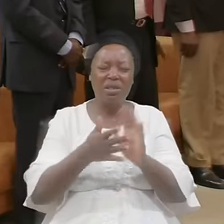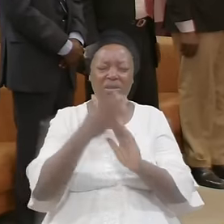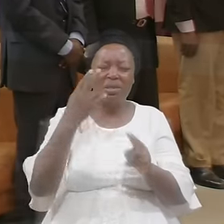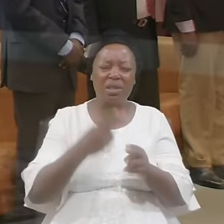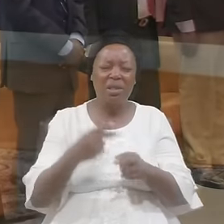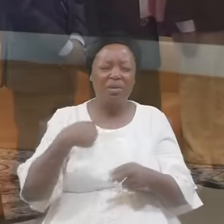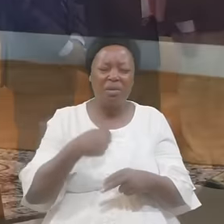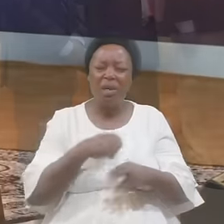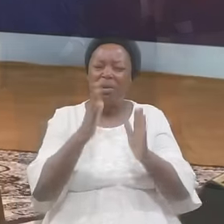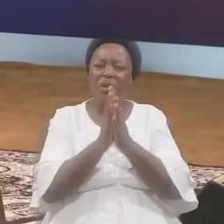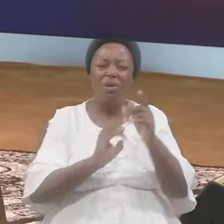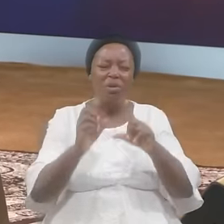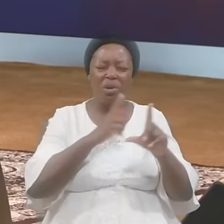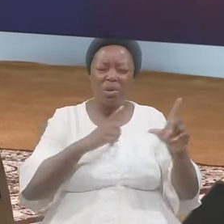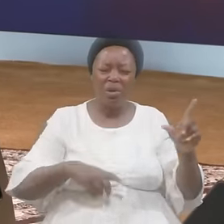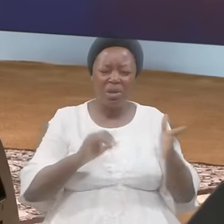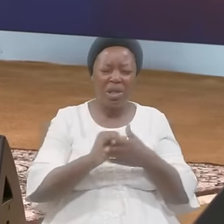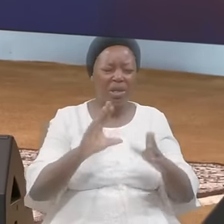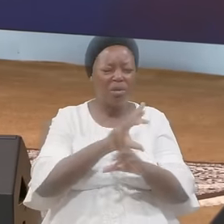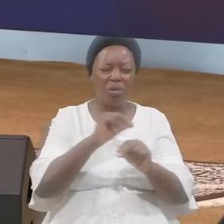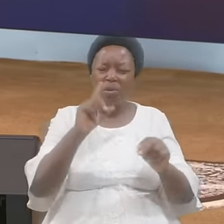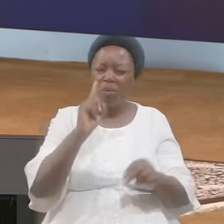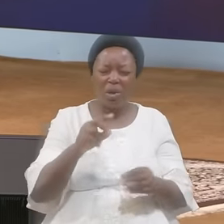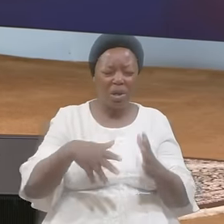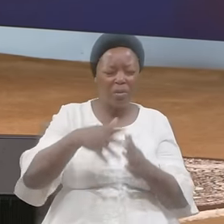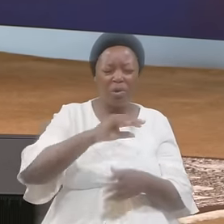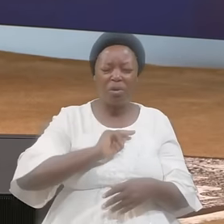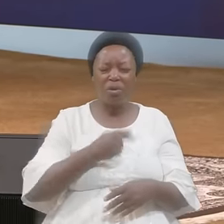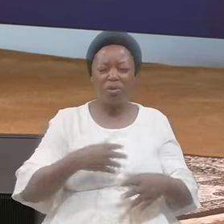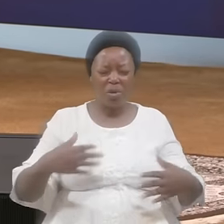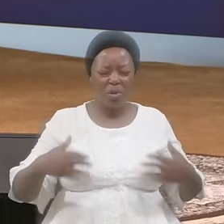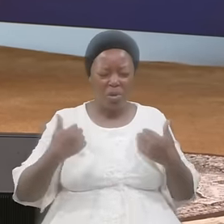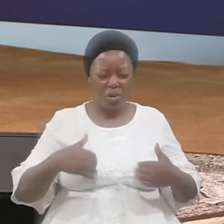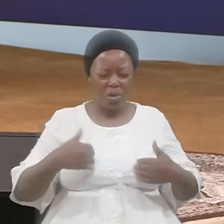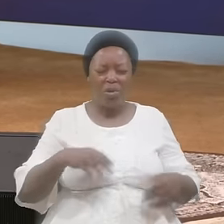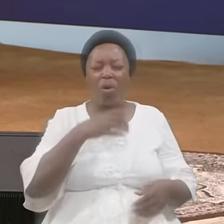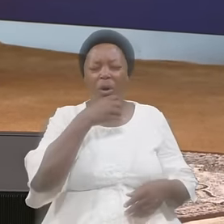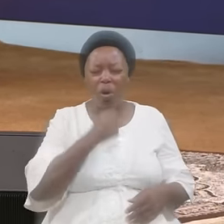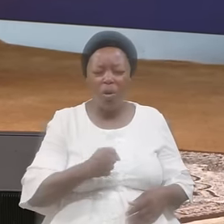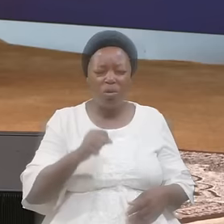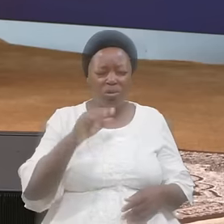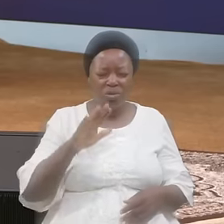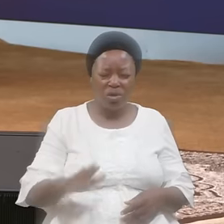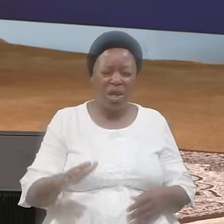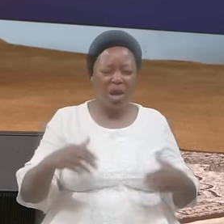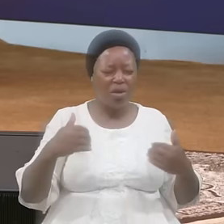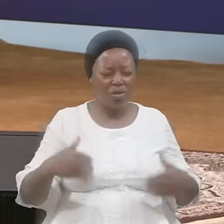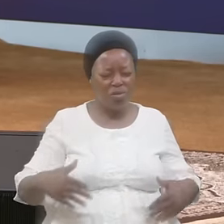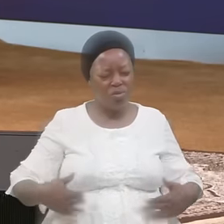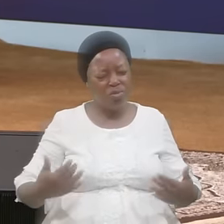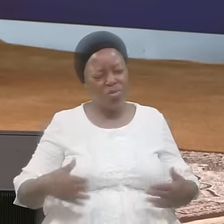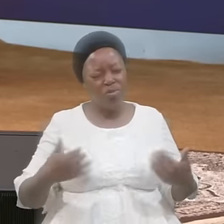That none of us Young, old, child, youth,